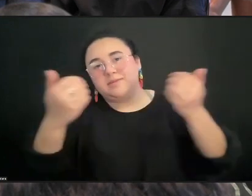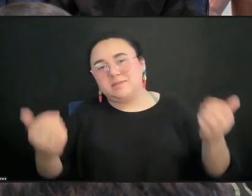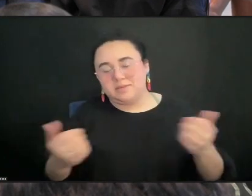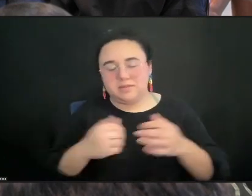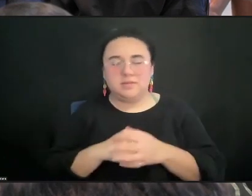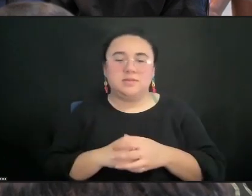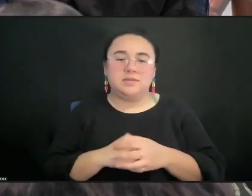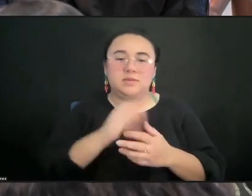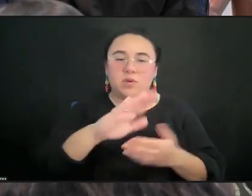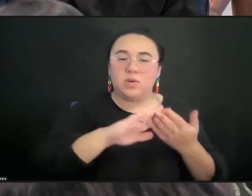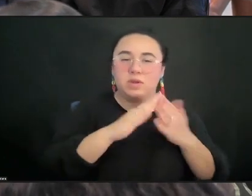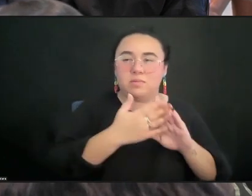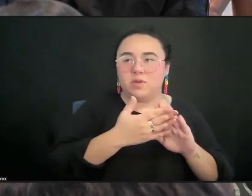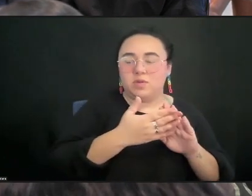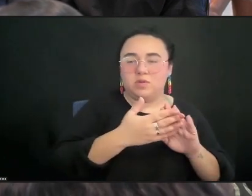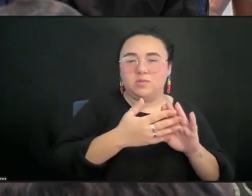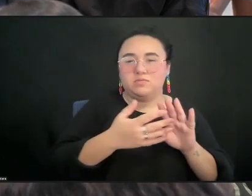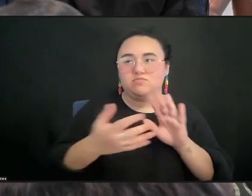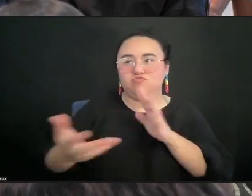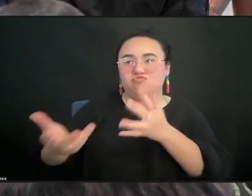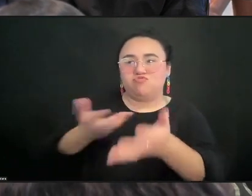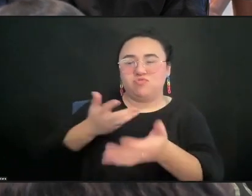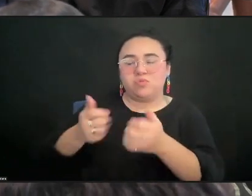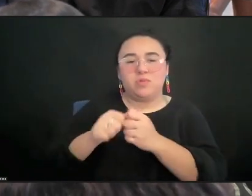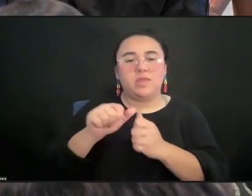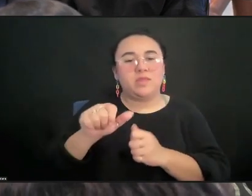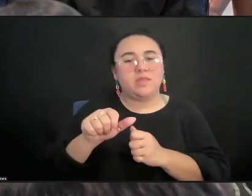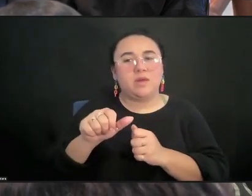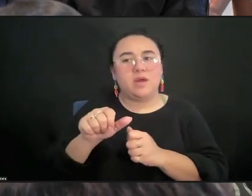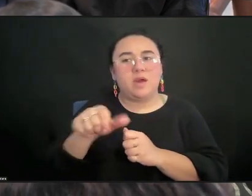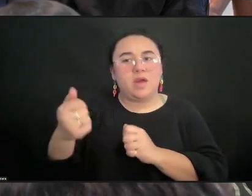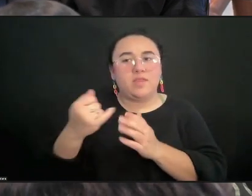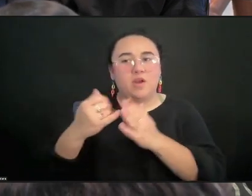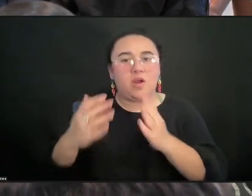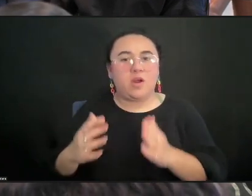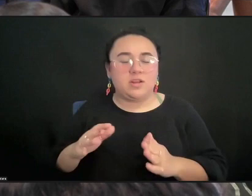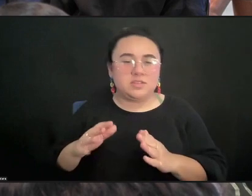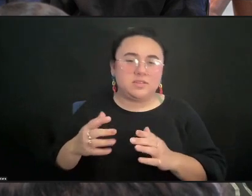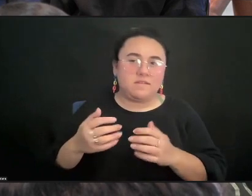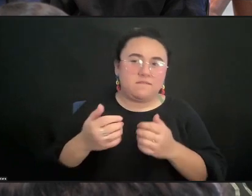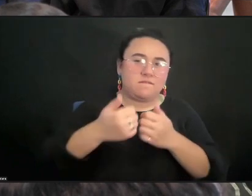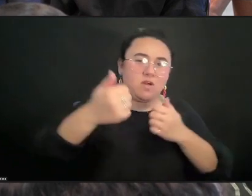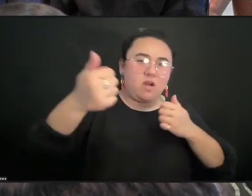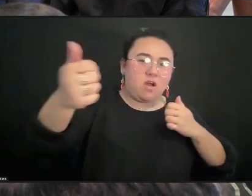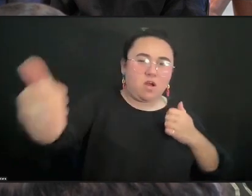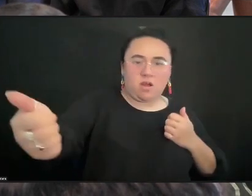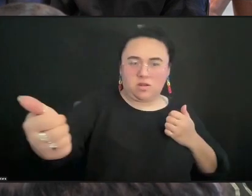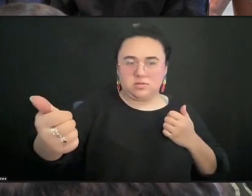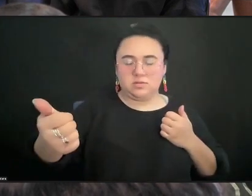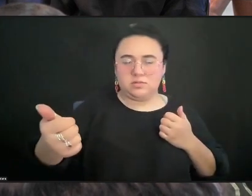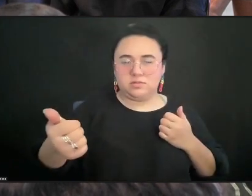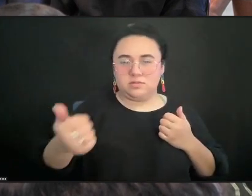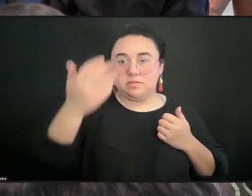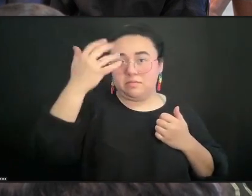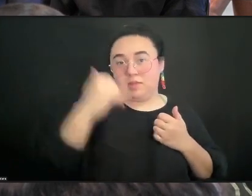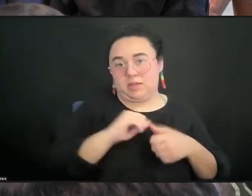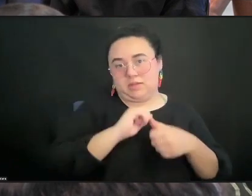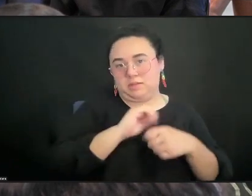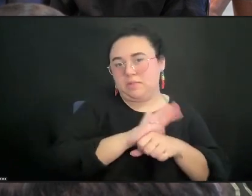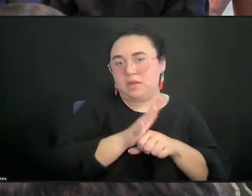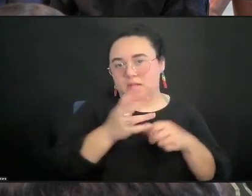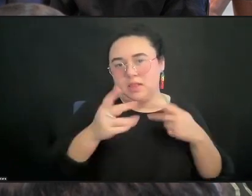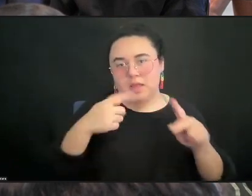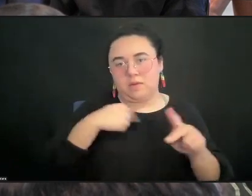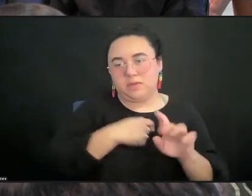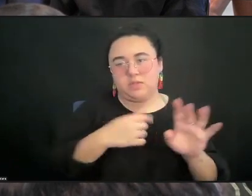across many, many distances because of the pandemic and how we, going forward as a field, do a better